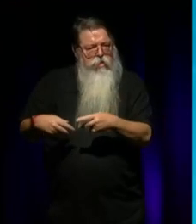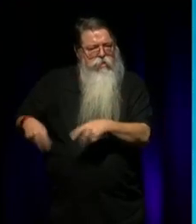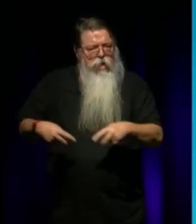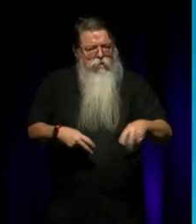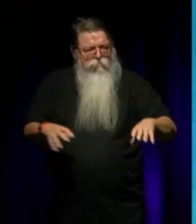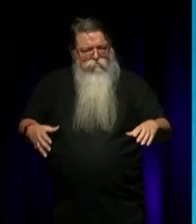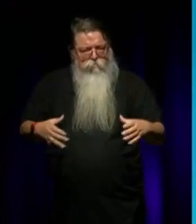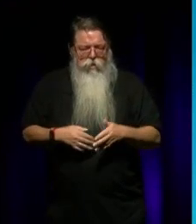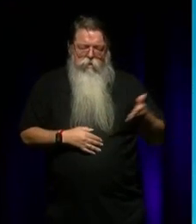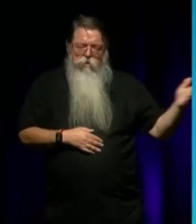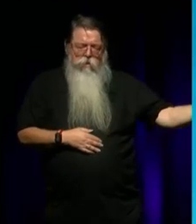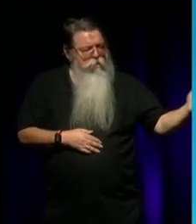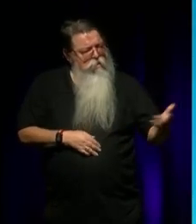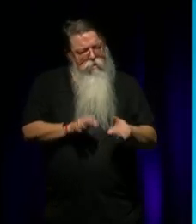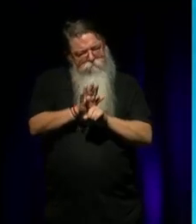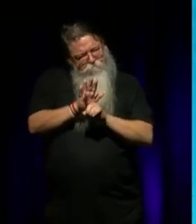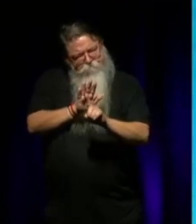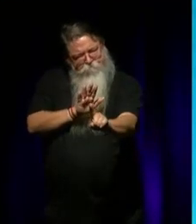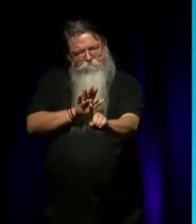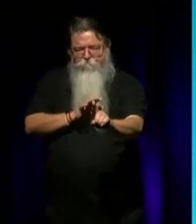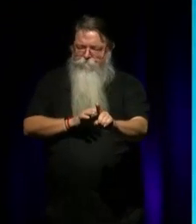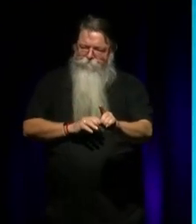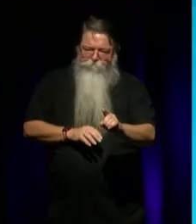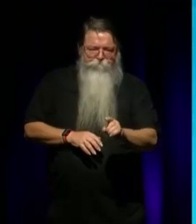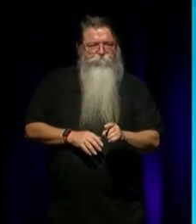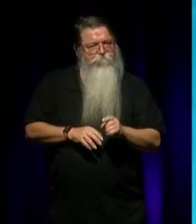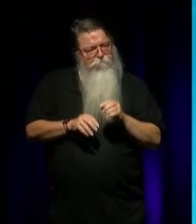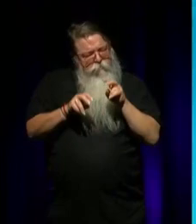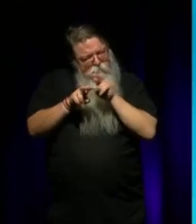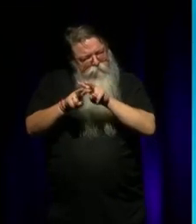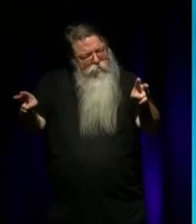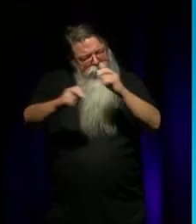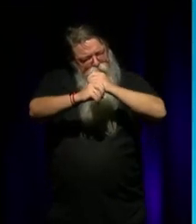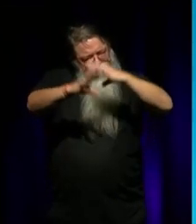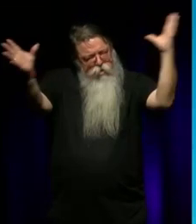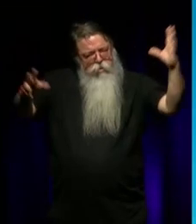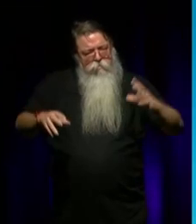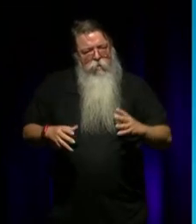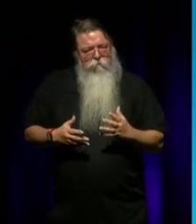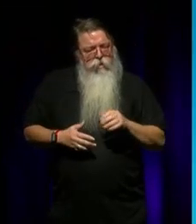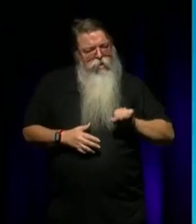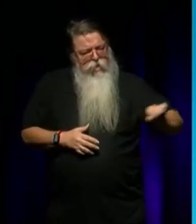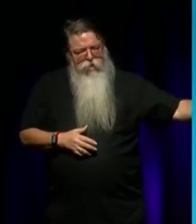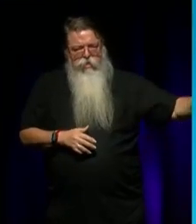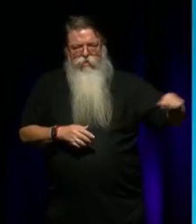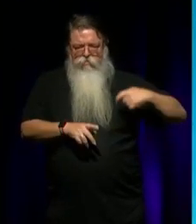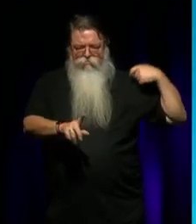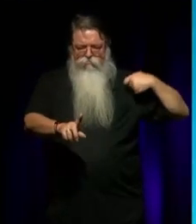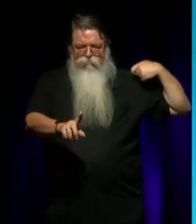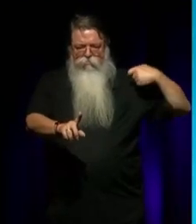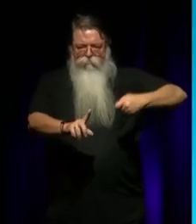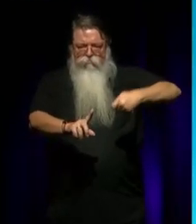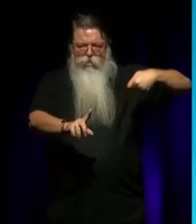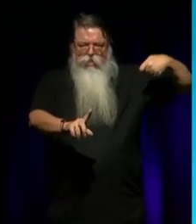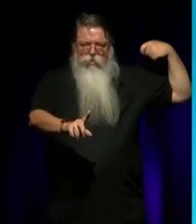through performing arts. In addition to his Order of Australia, Stephen has received a NAIDOC Lifetime